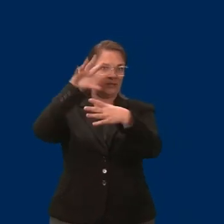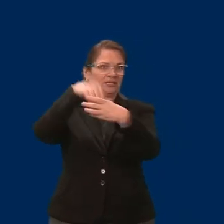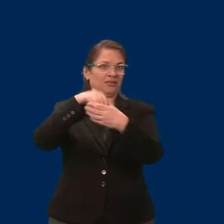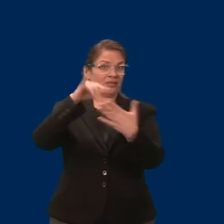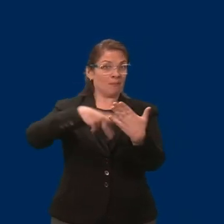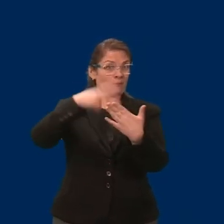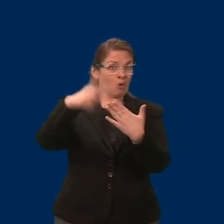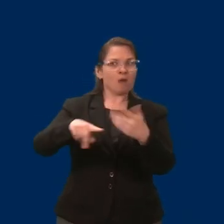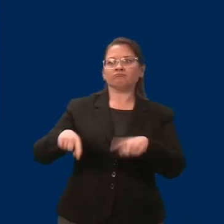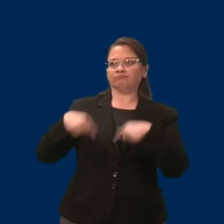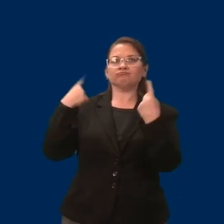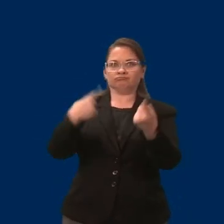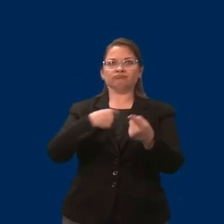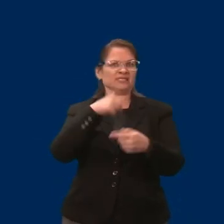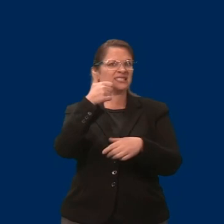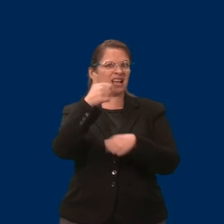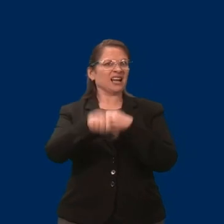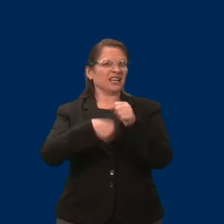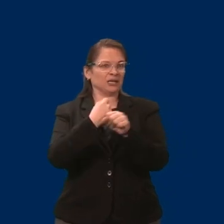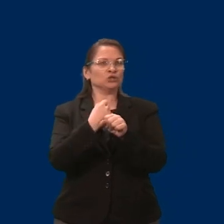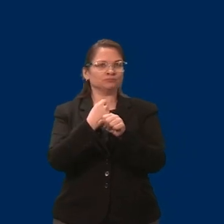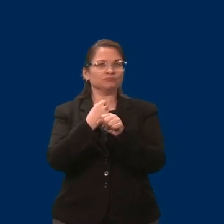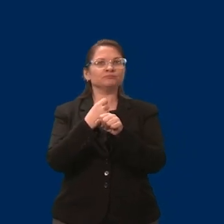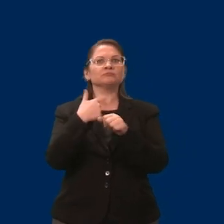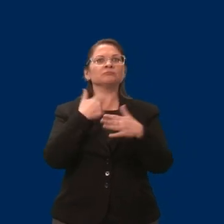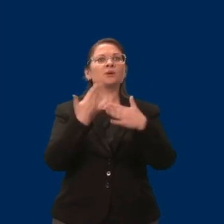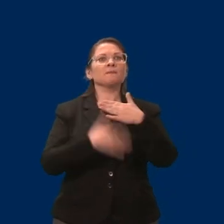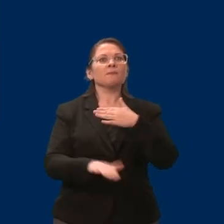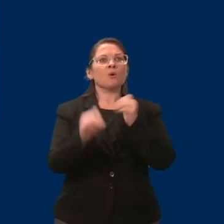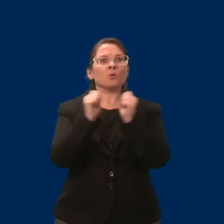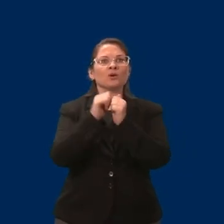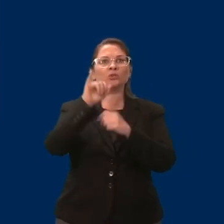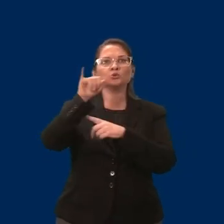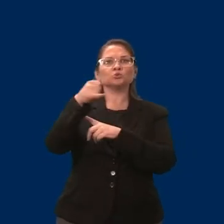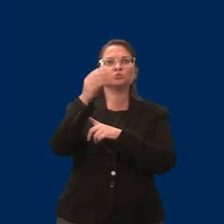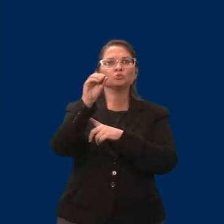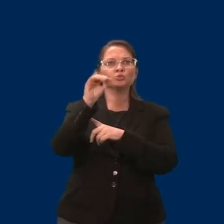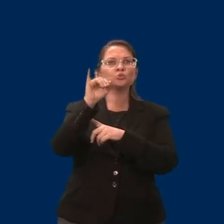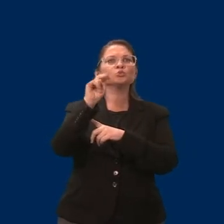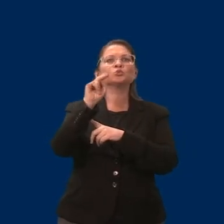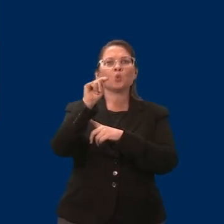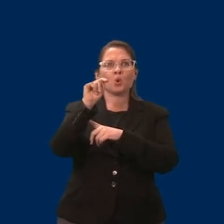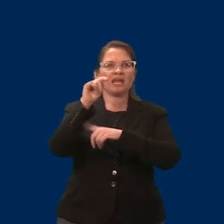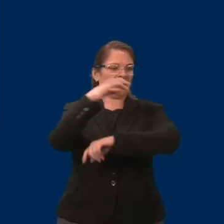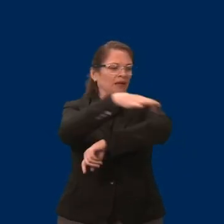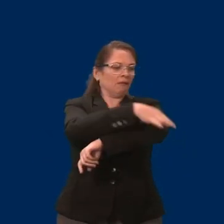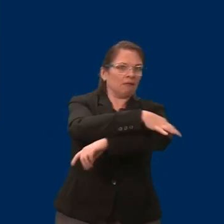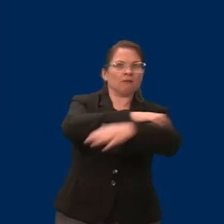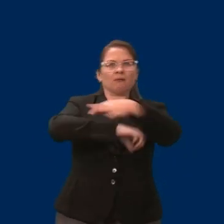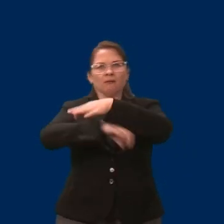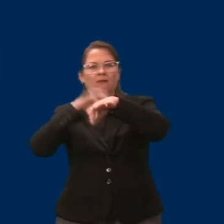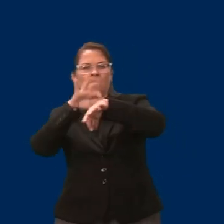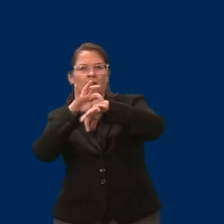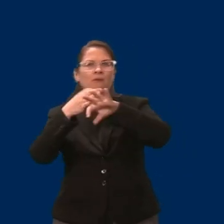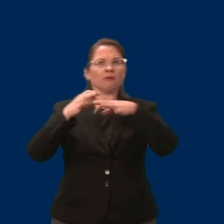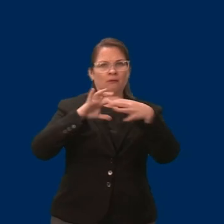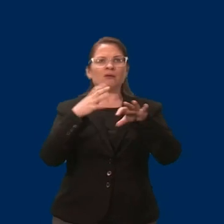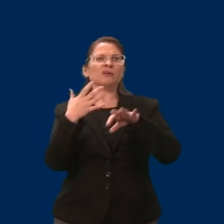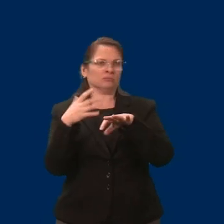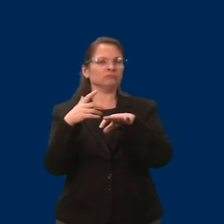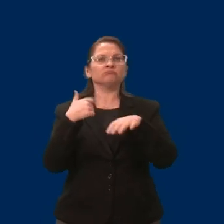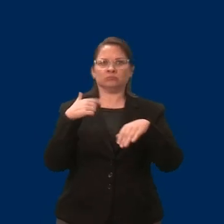and navigate life using an electric wheelchair. And like so many others in my community, I grew up with an